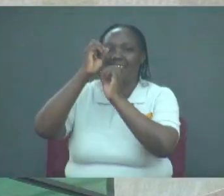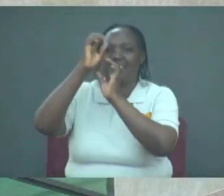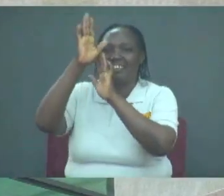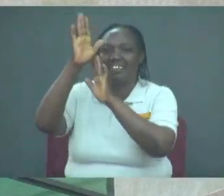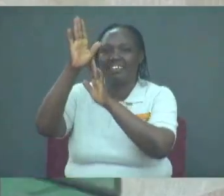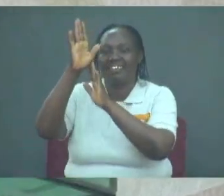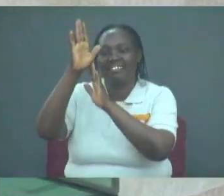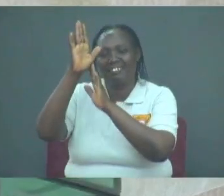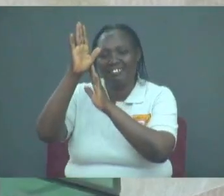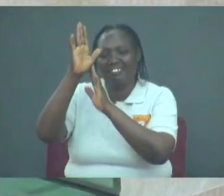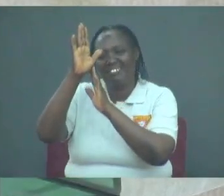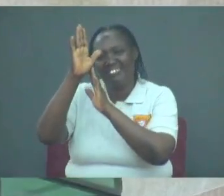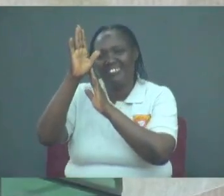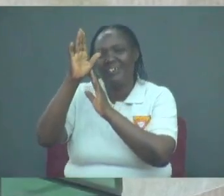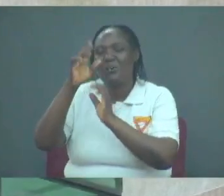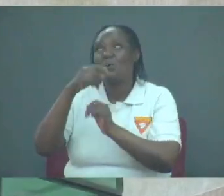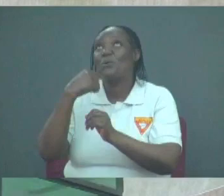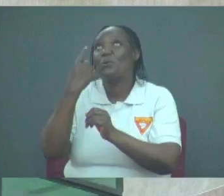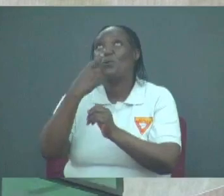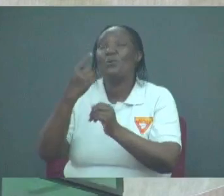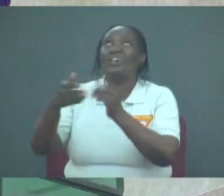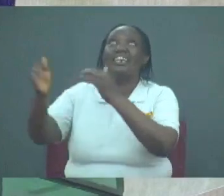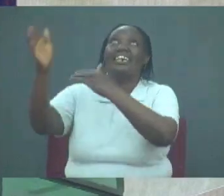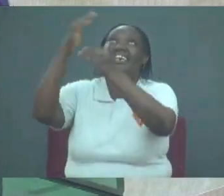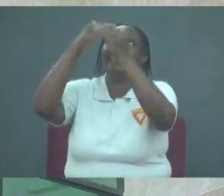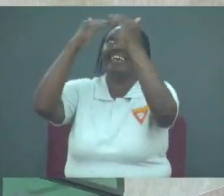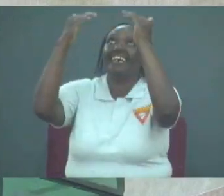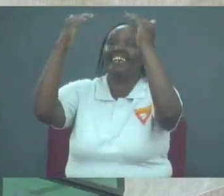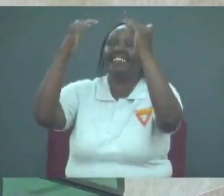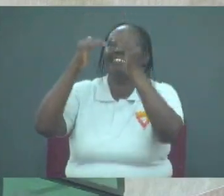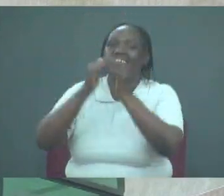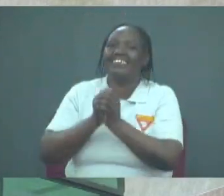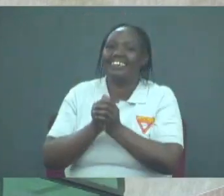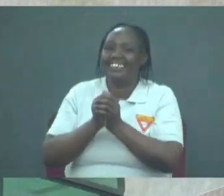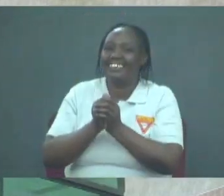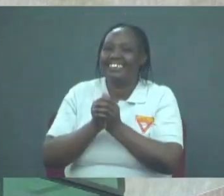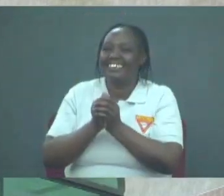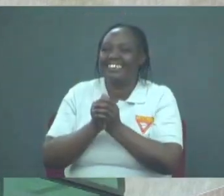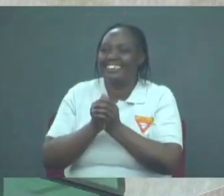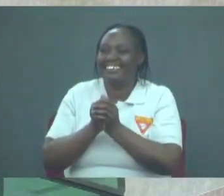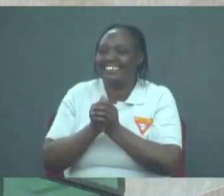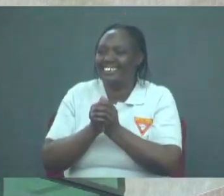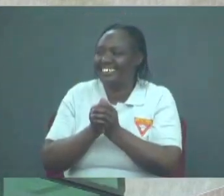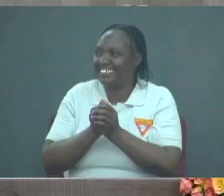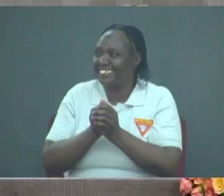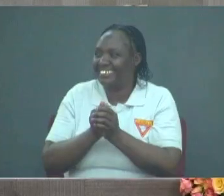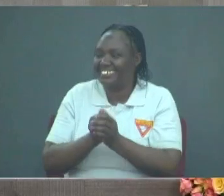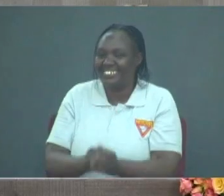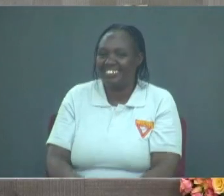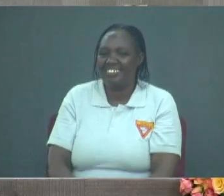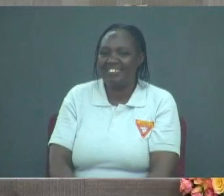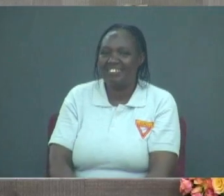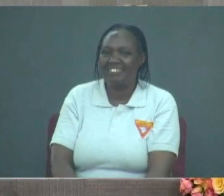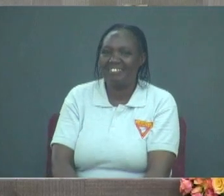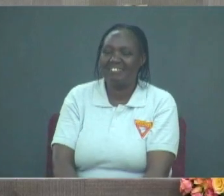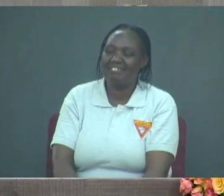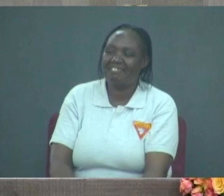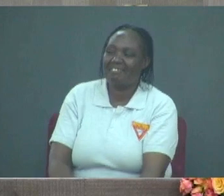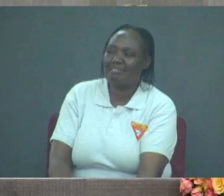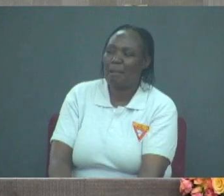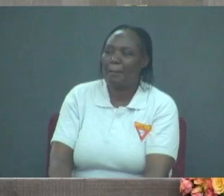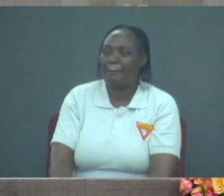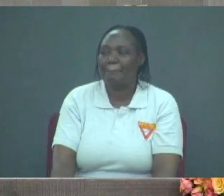Our Father, who art in heaven. Please give me a stand so that I can use my hands.